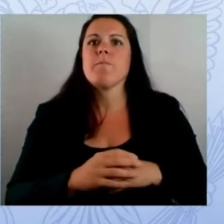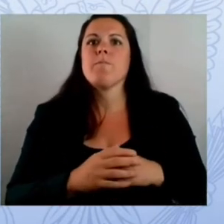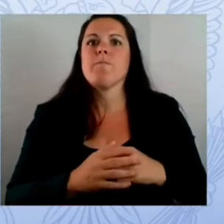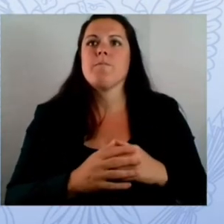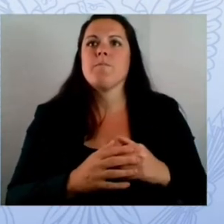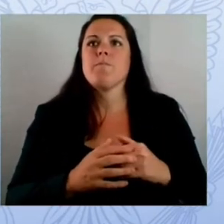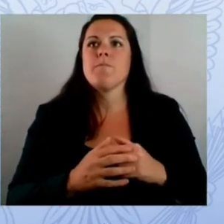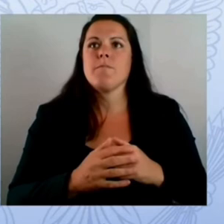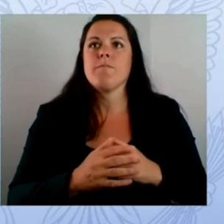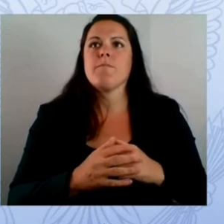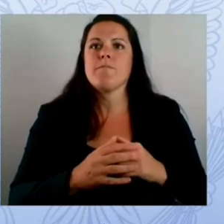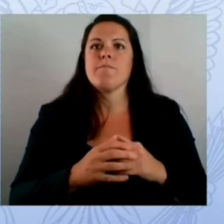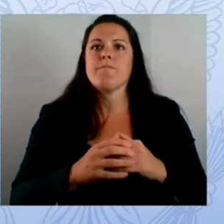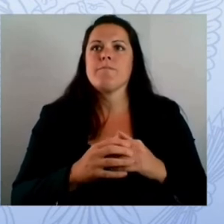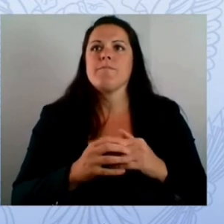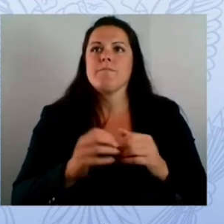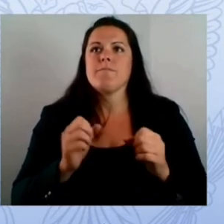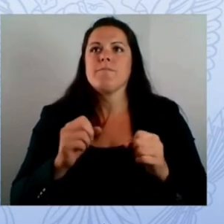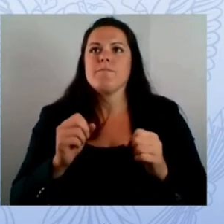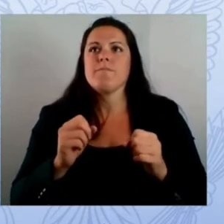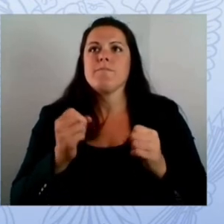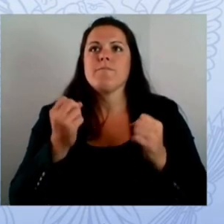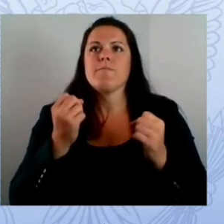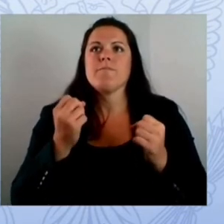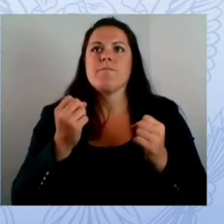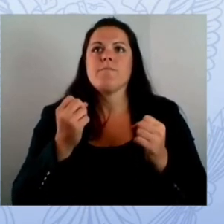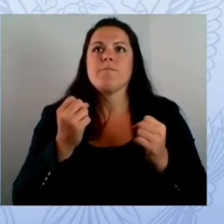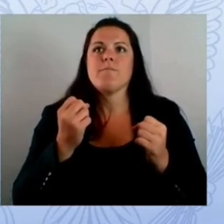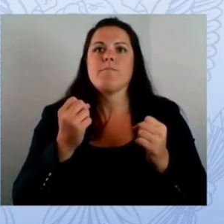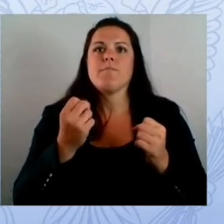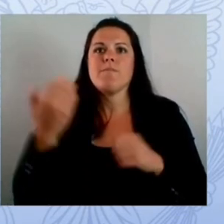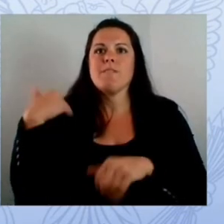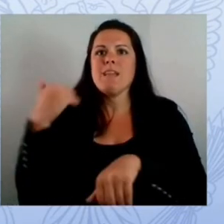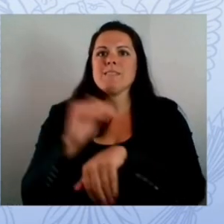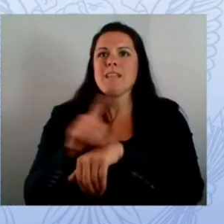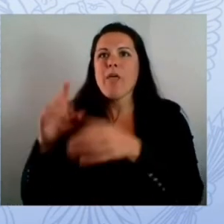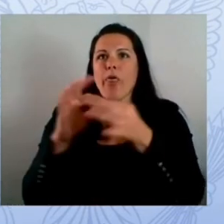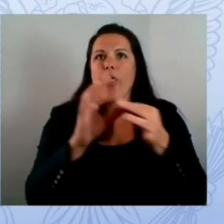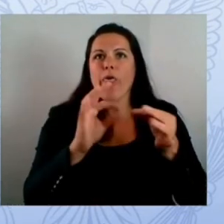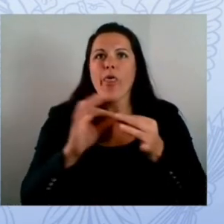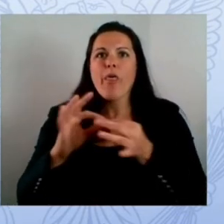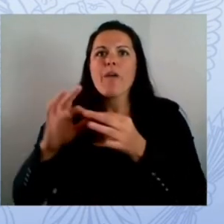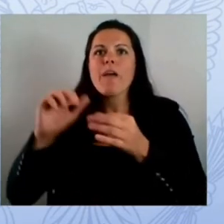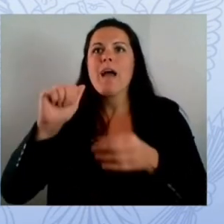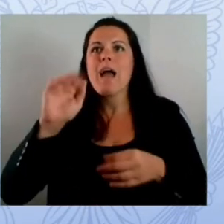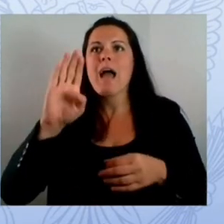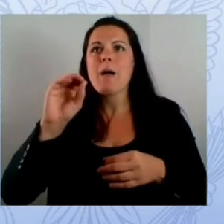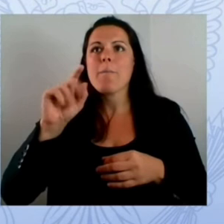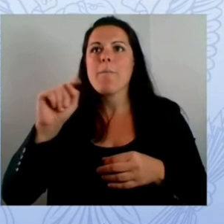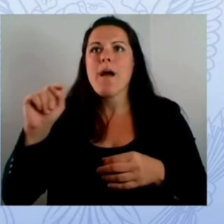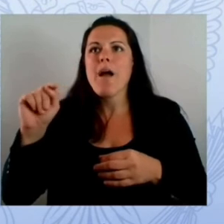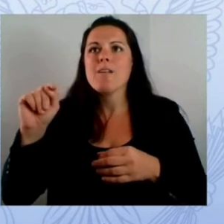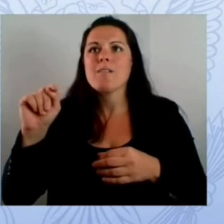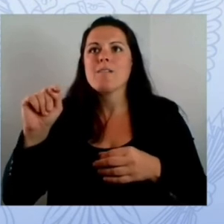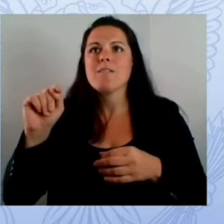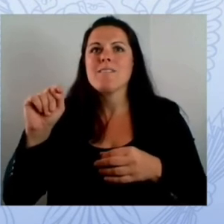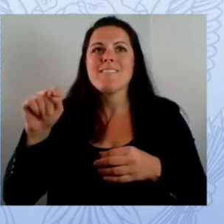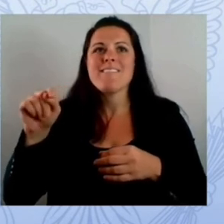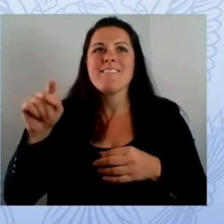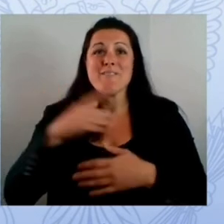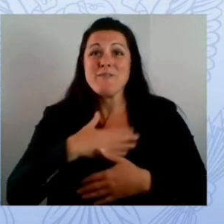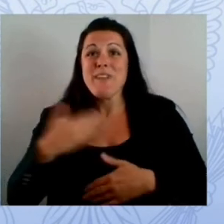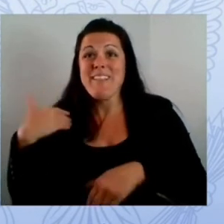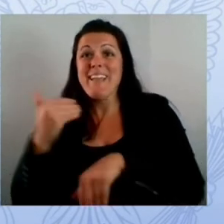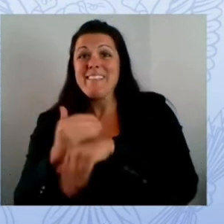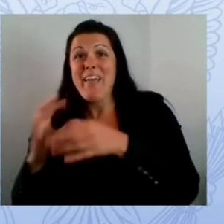the informal part of the coordinating council glad to hear you all had fun there though i appreciate that i heard i got an update about that this is our department strategy having